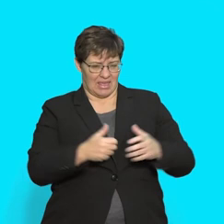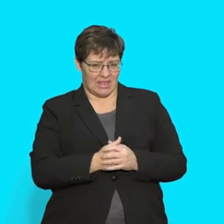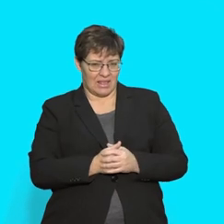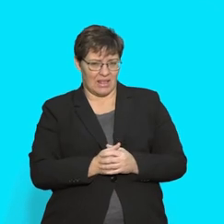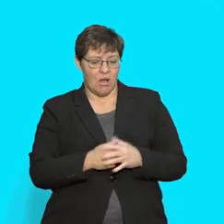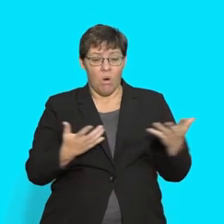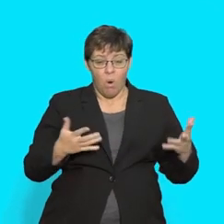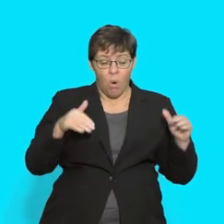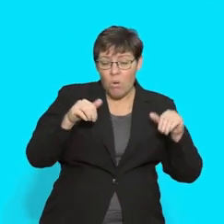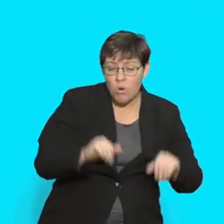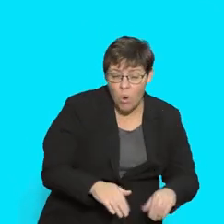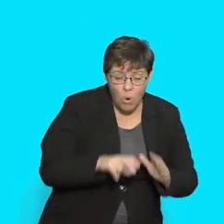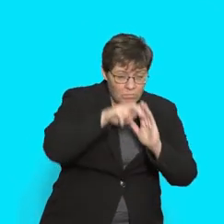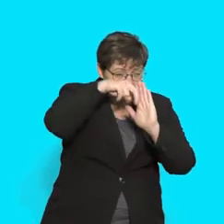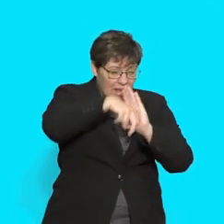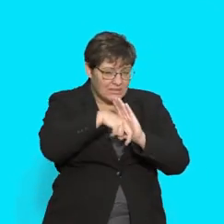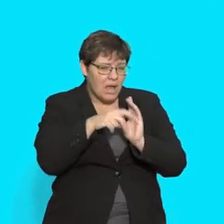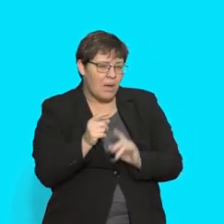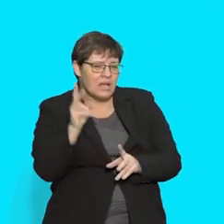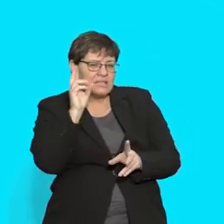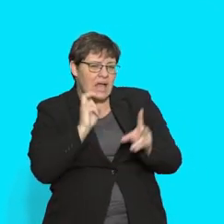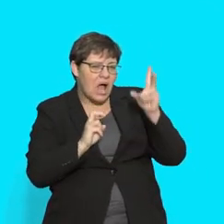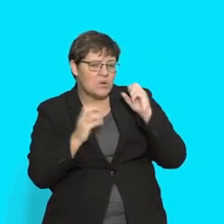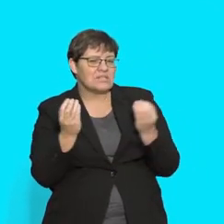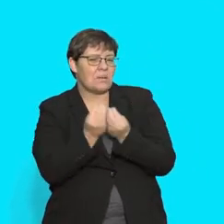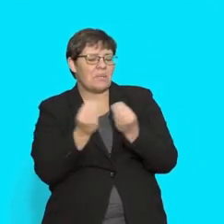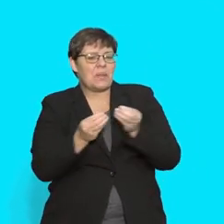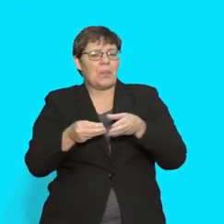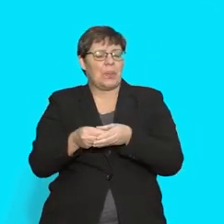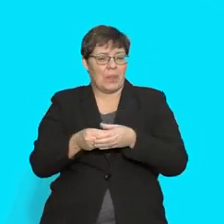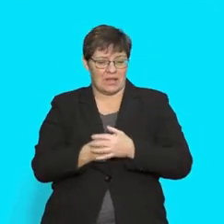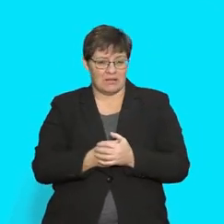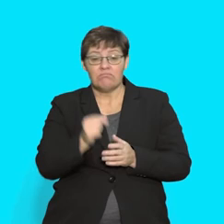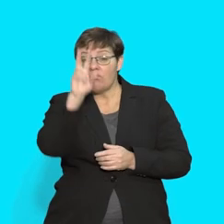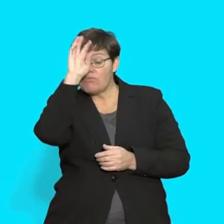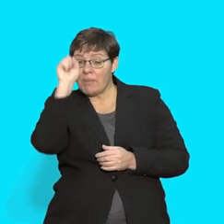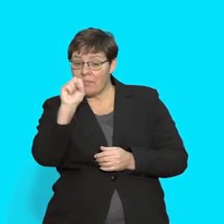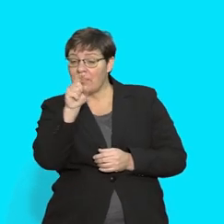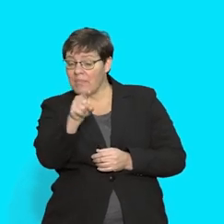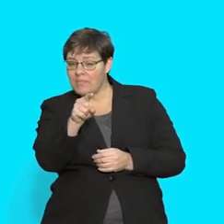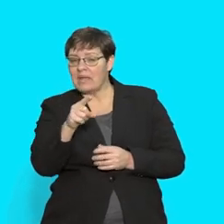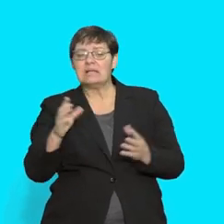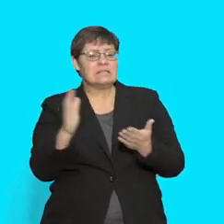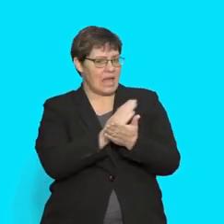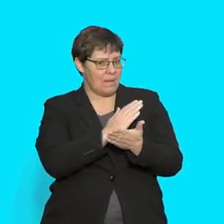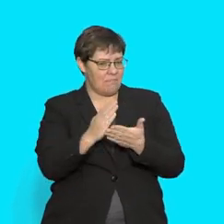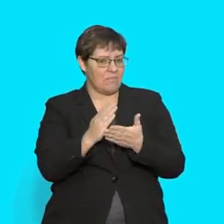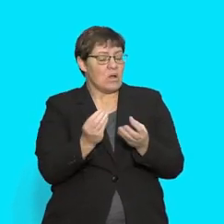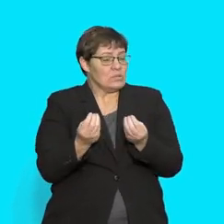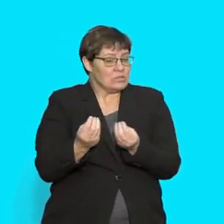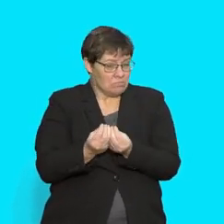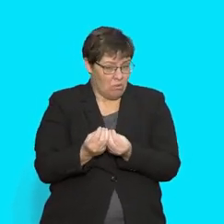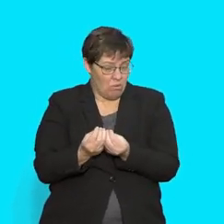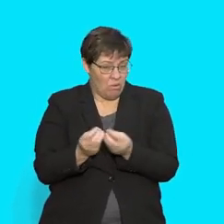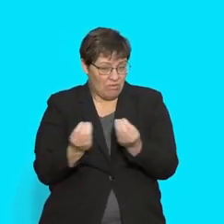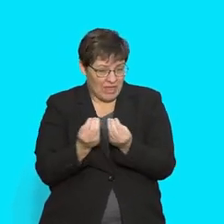low for sounds that are made by something small Remember Sometimes small things can make big